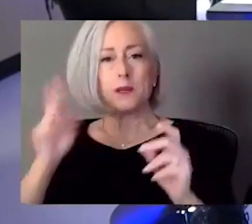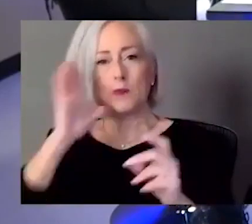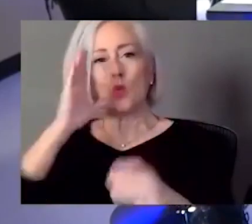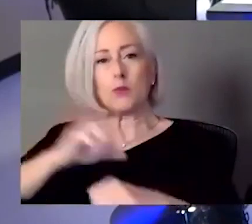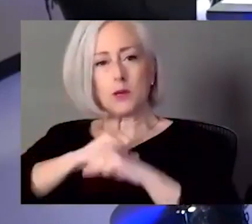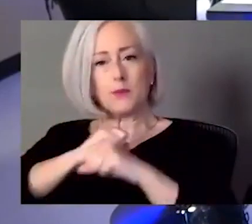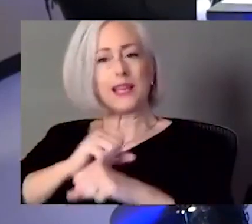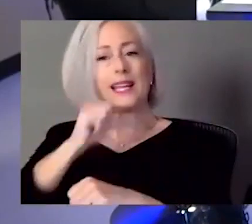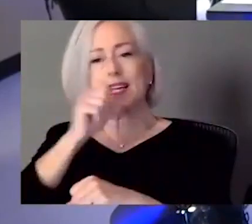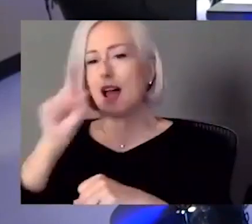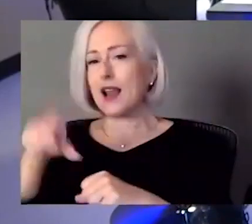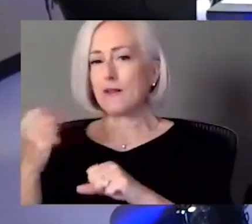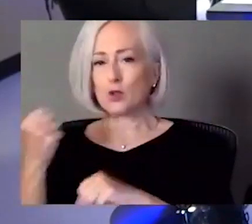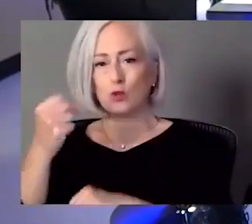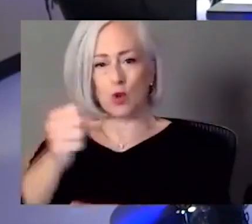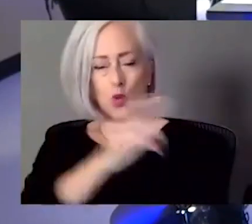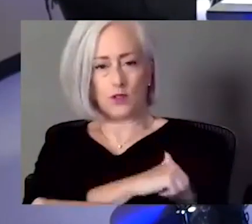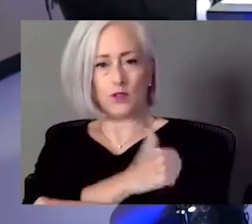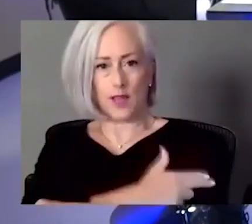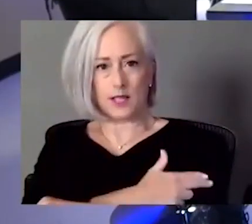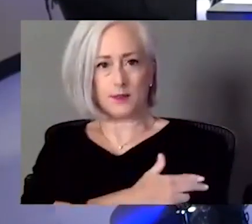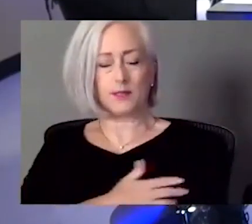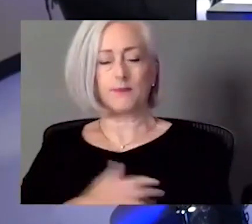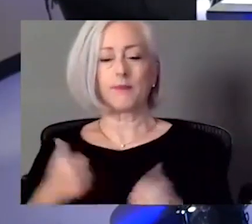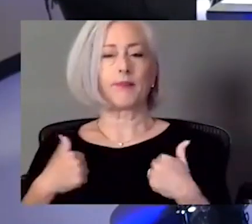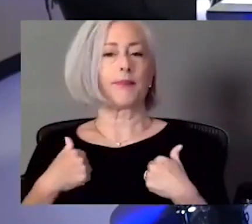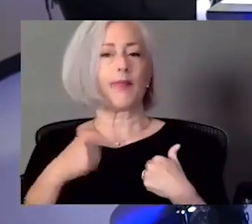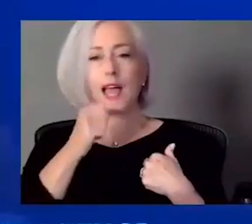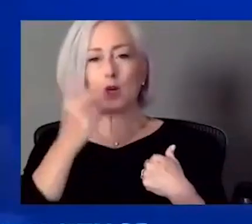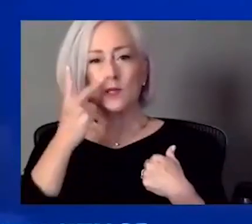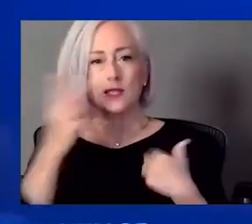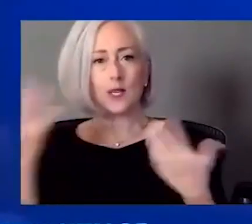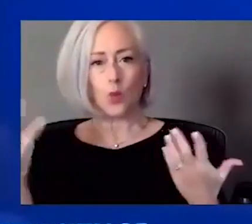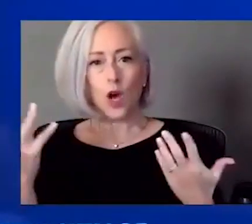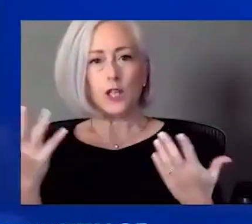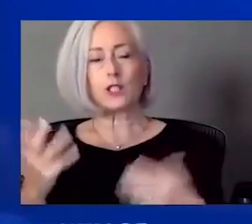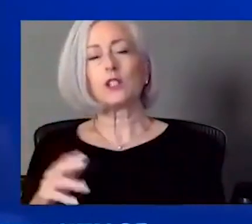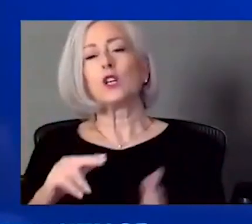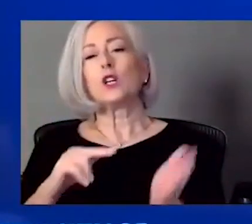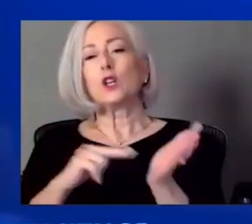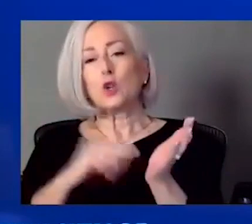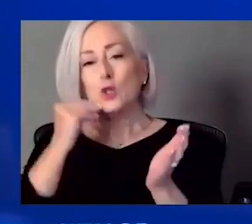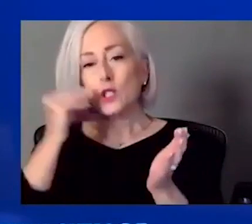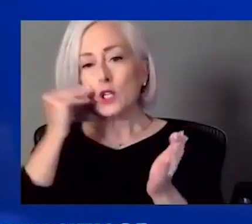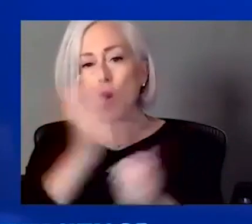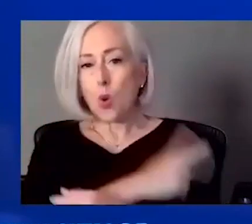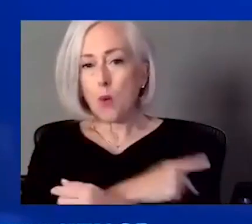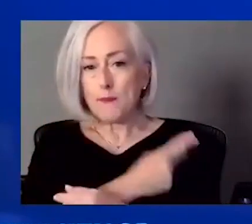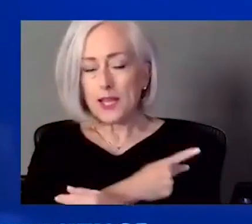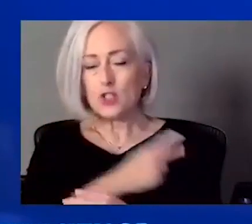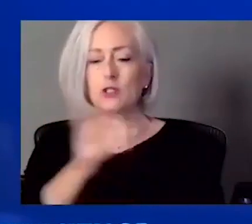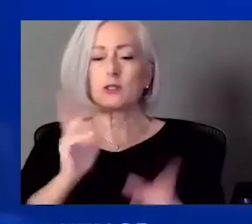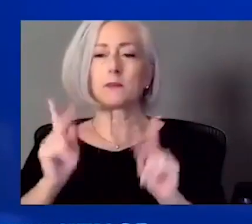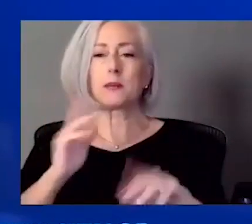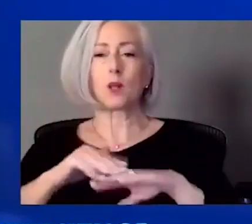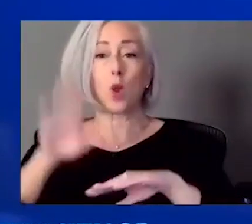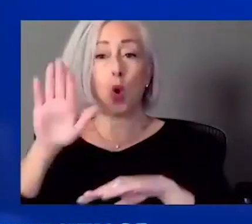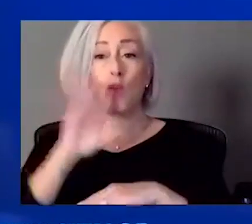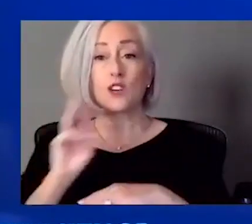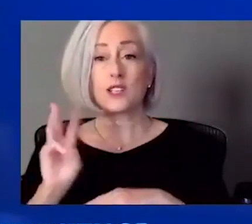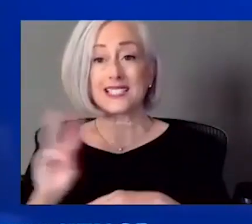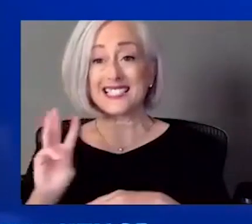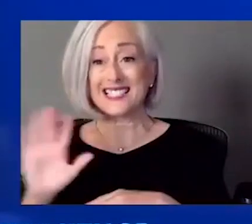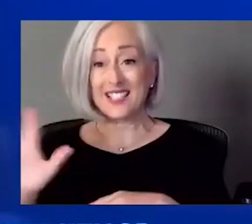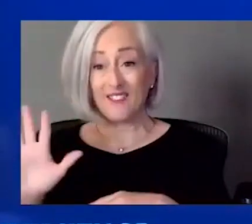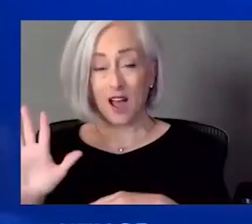on this list? It is those nursing home patients and those patients, you know, over 65. Right now we have two that are over